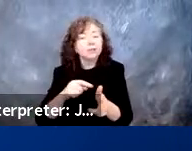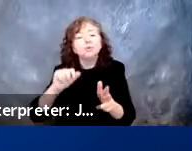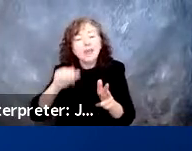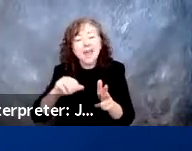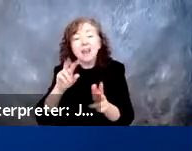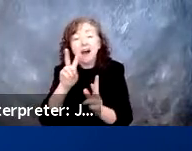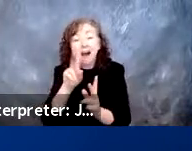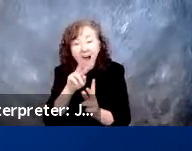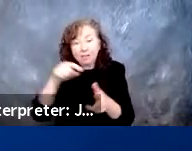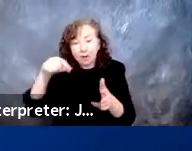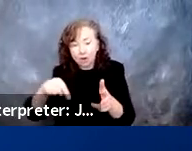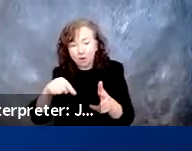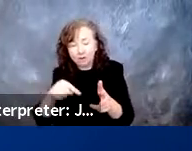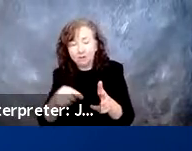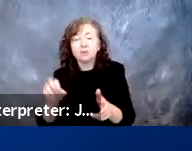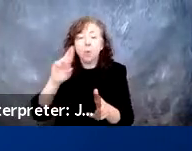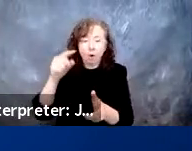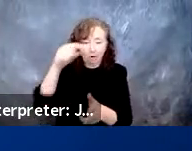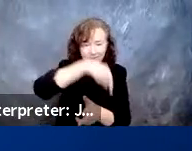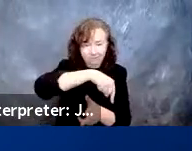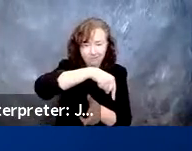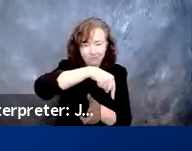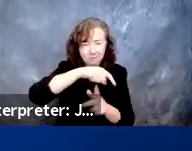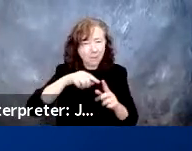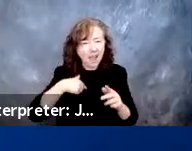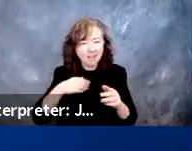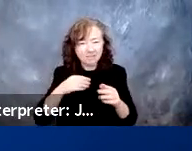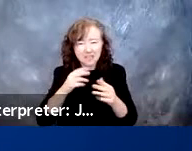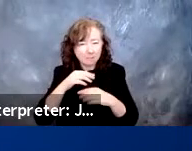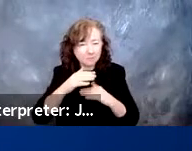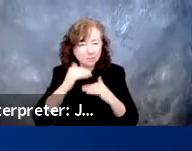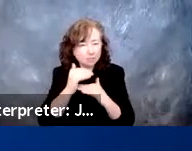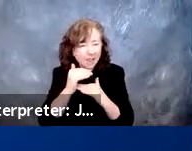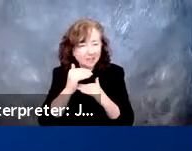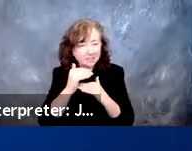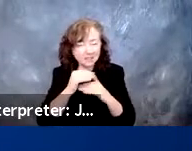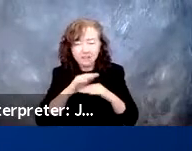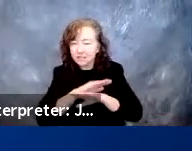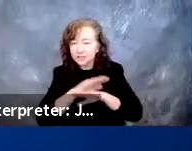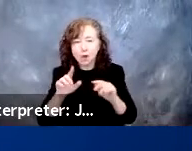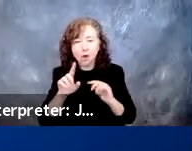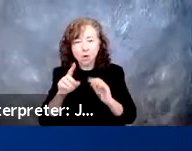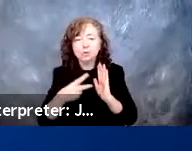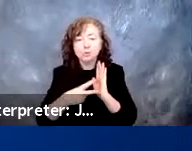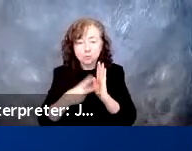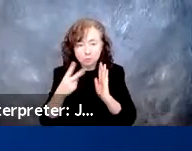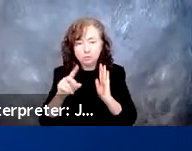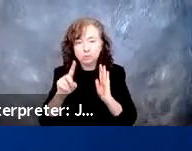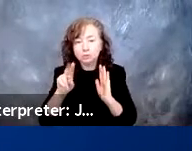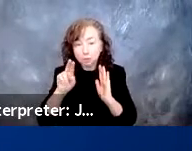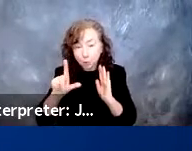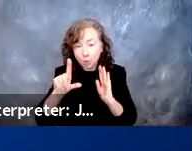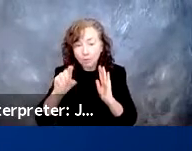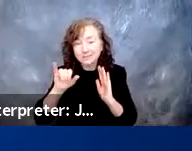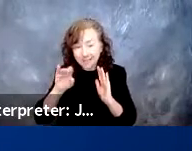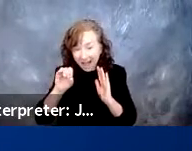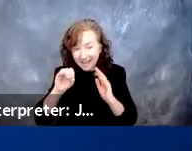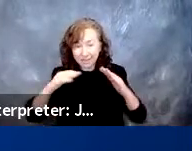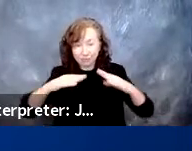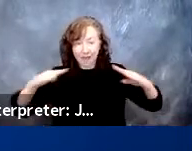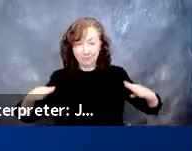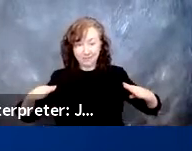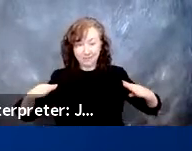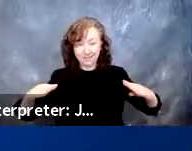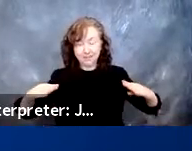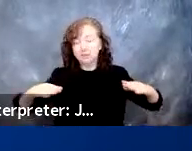space constraints on how you execute them. We do not have a dual sided ramp in our arsenal today, but it's something we've